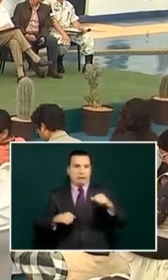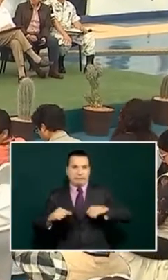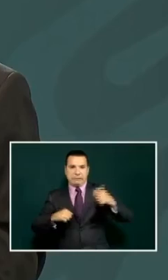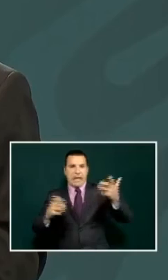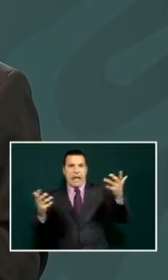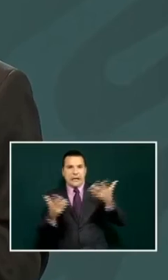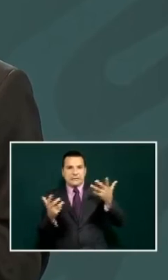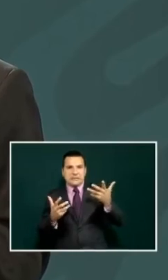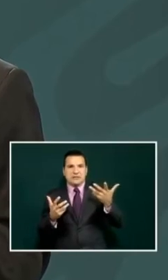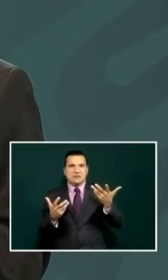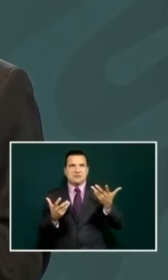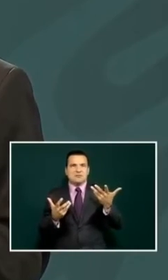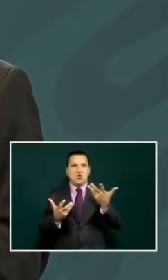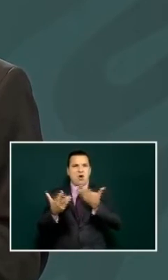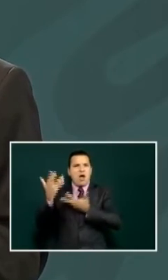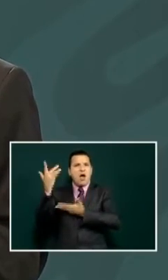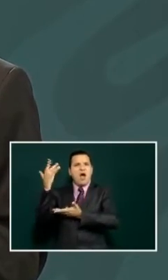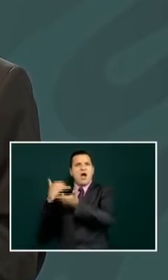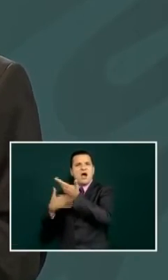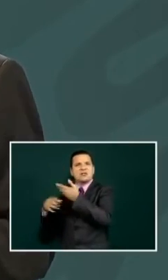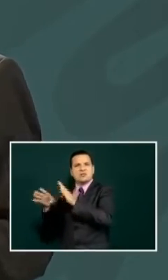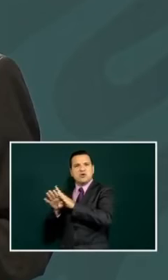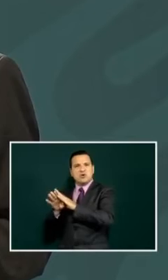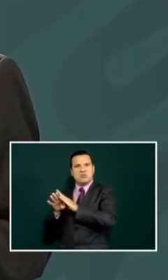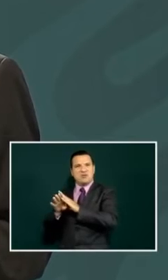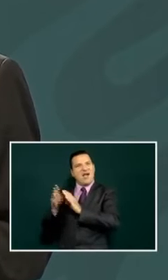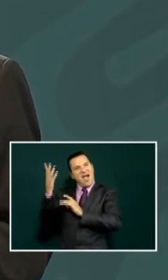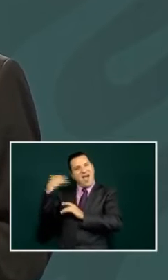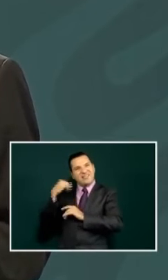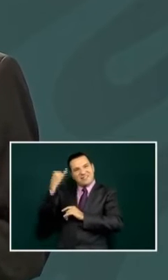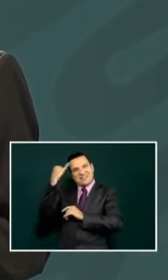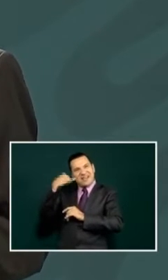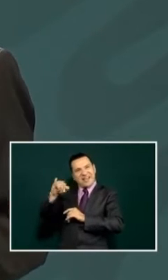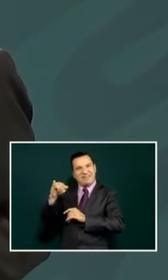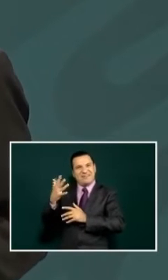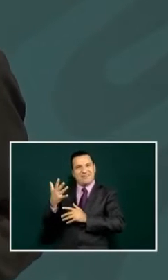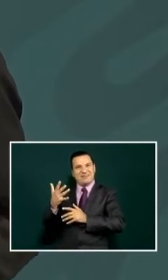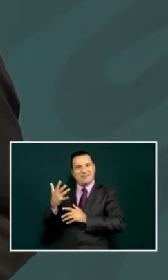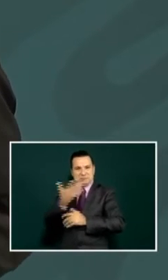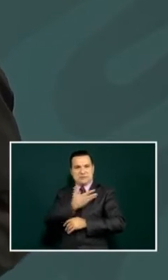like they did before like the chief